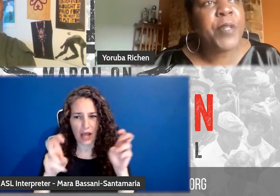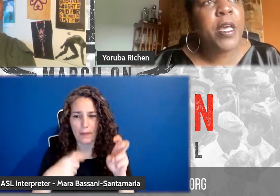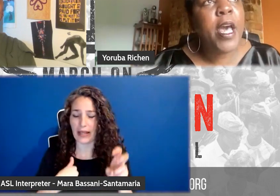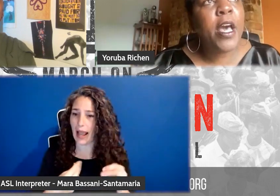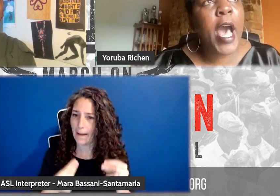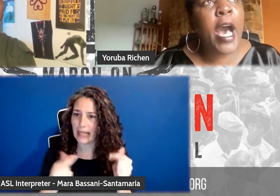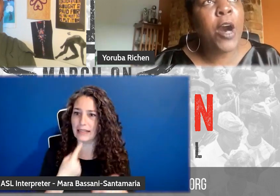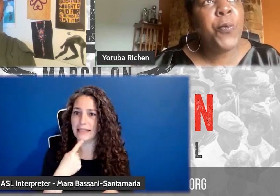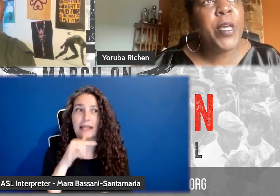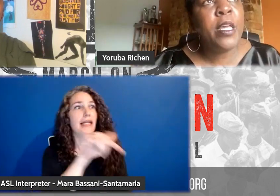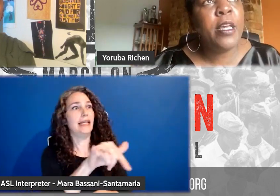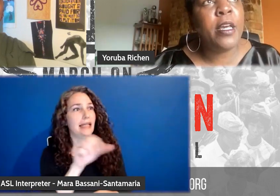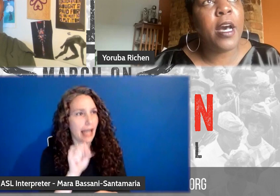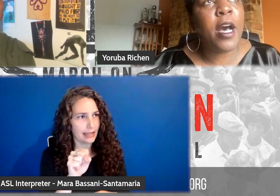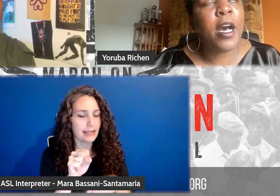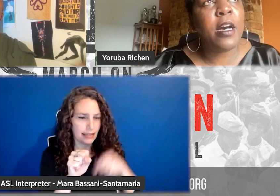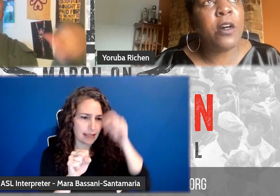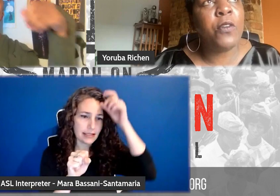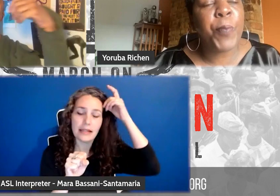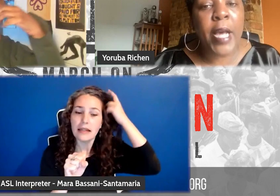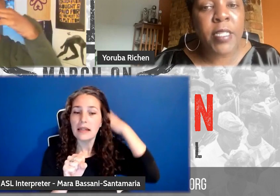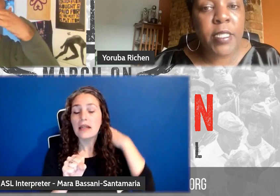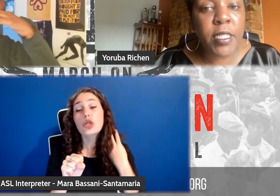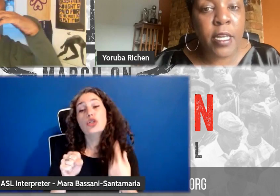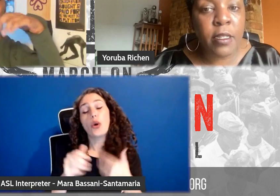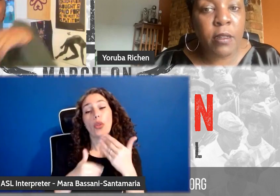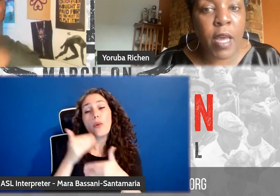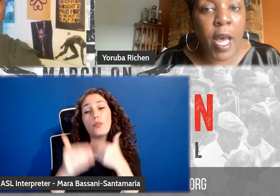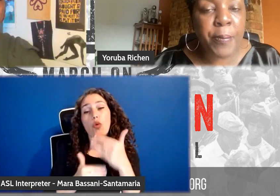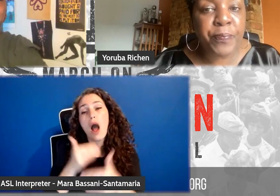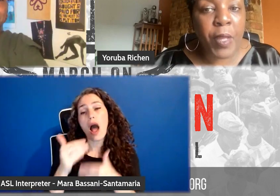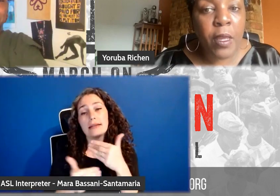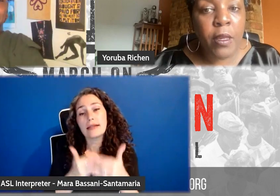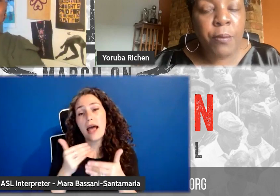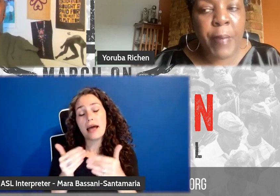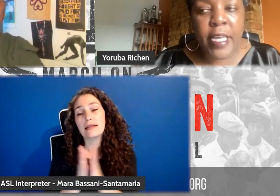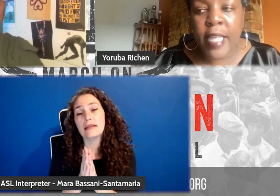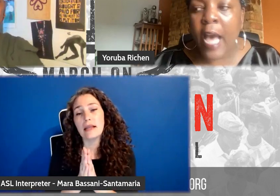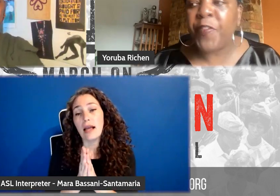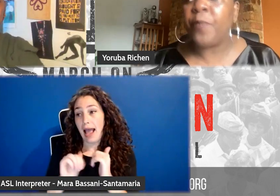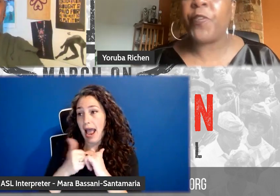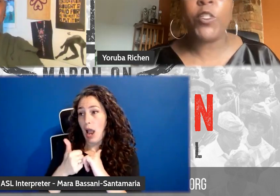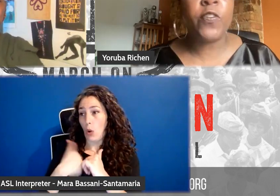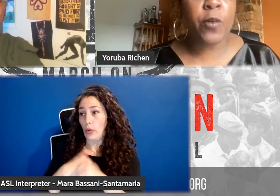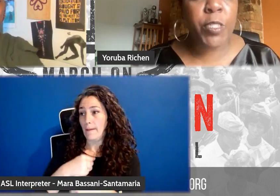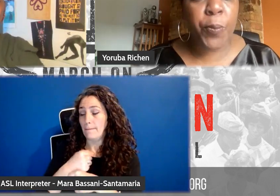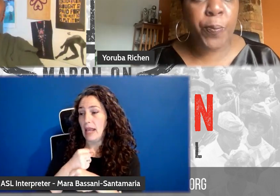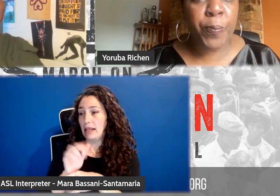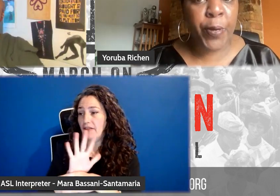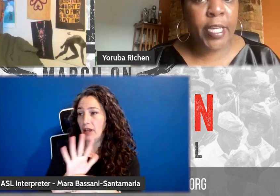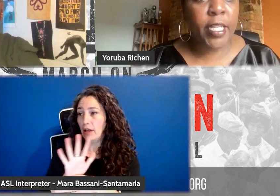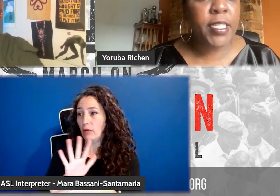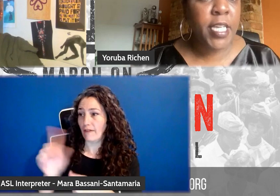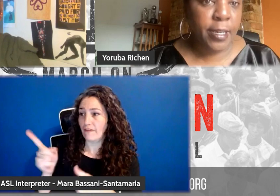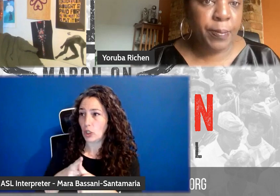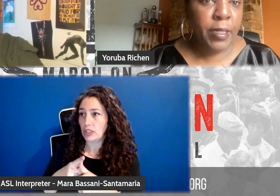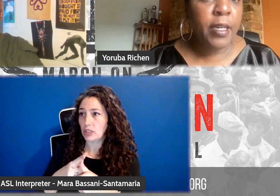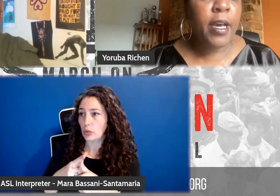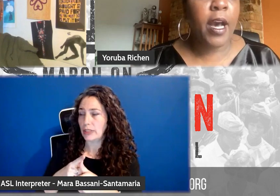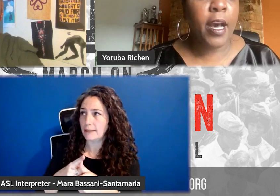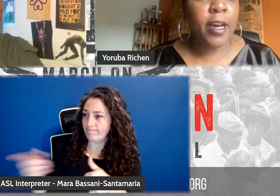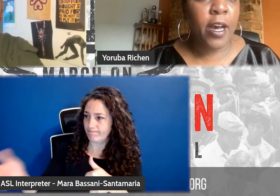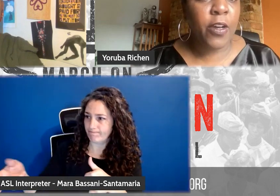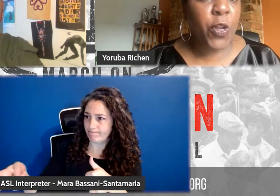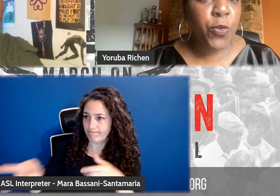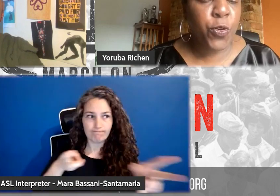how we, the process in making that film, first of all, was to bring in a team,